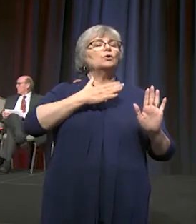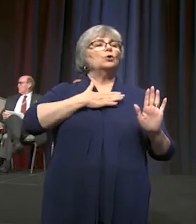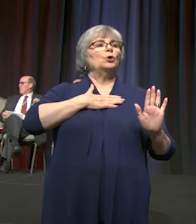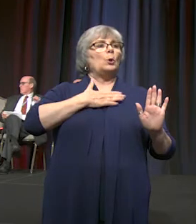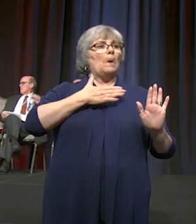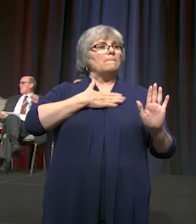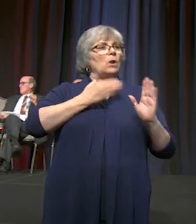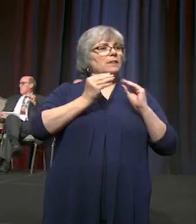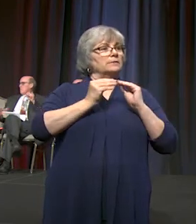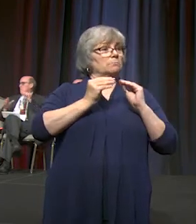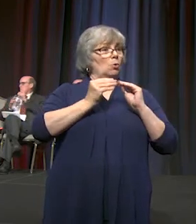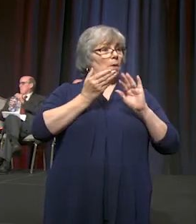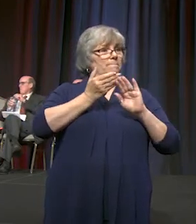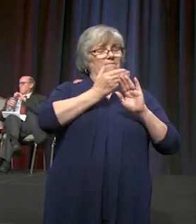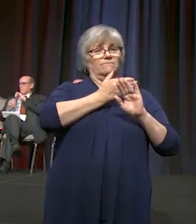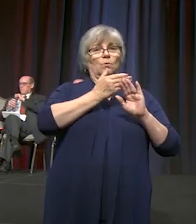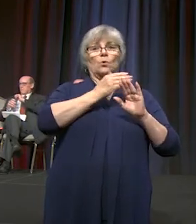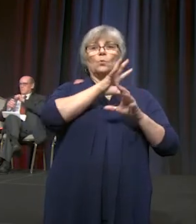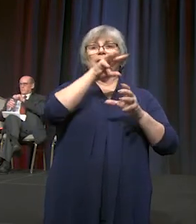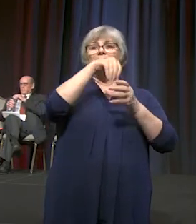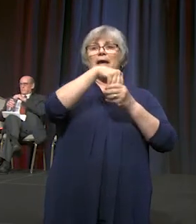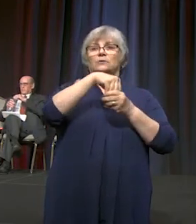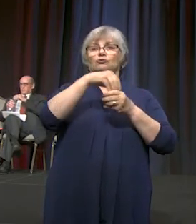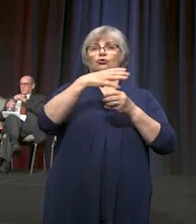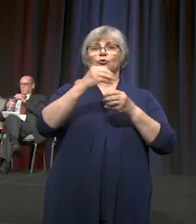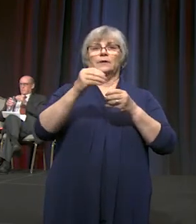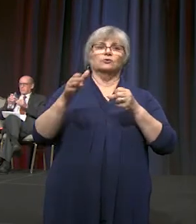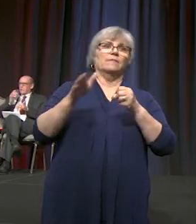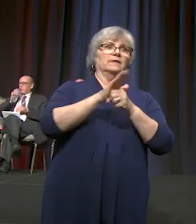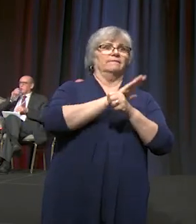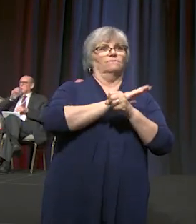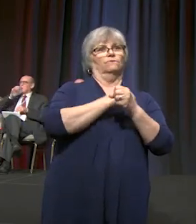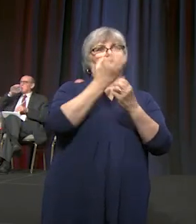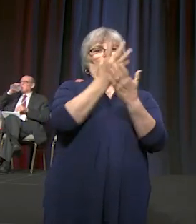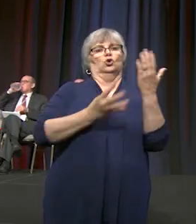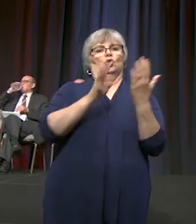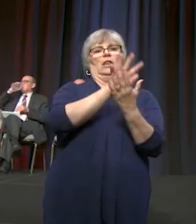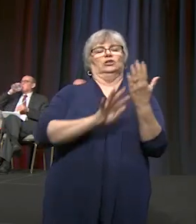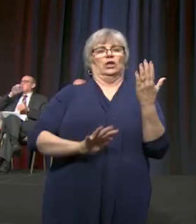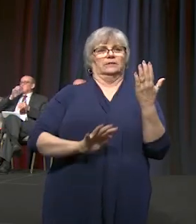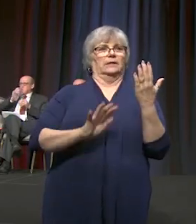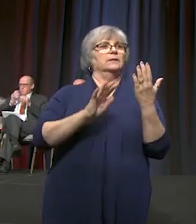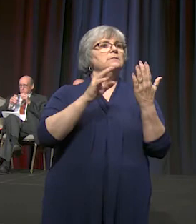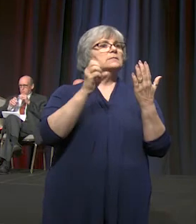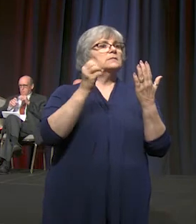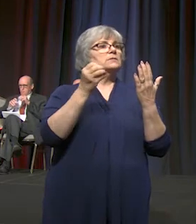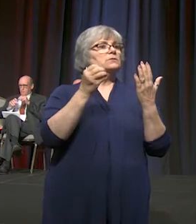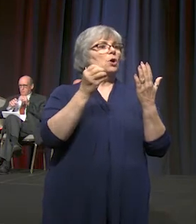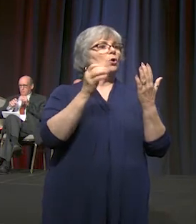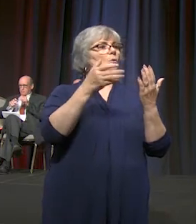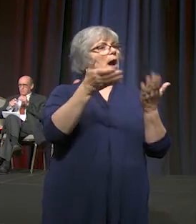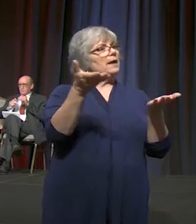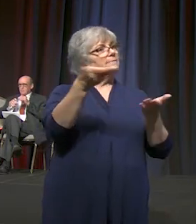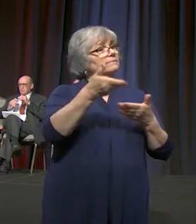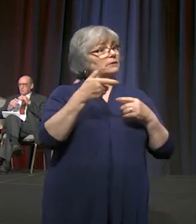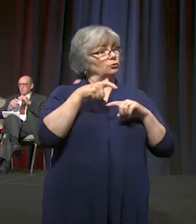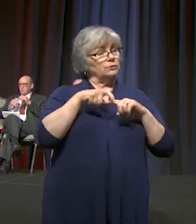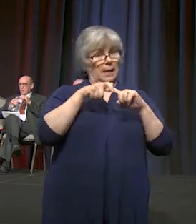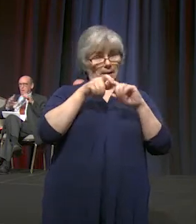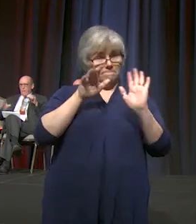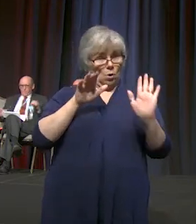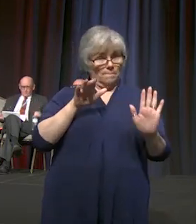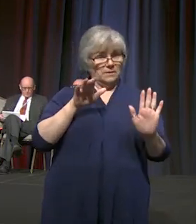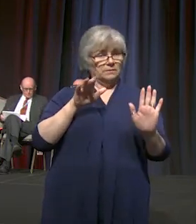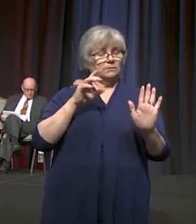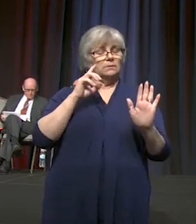before we enter into this very full agenda. So I invite you to take a moment and just to